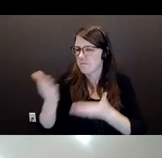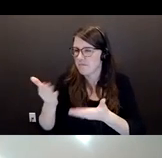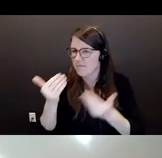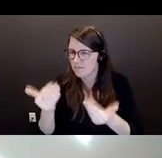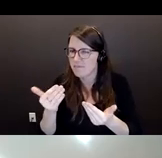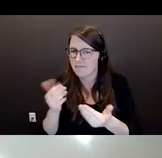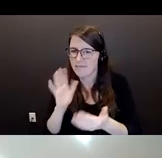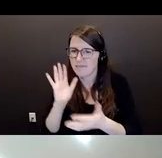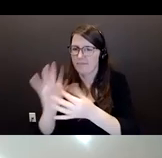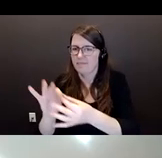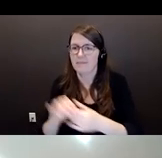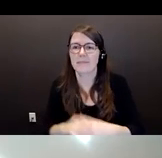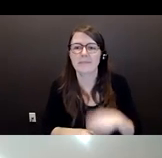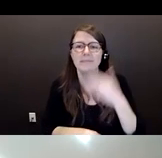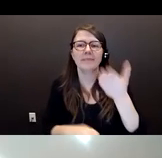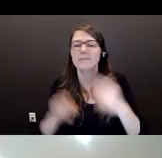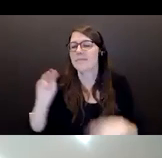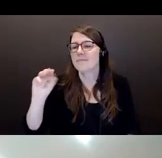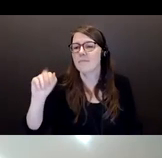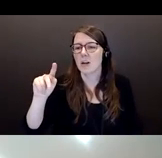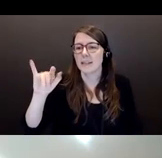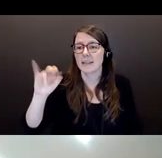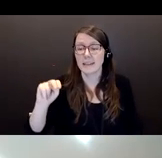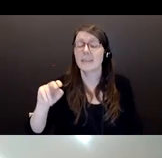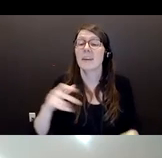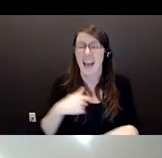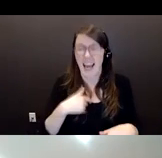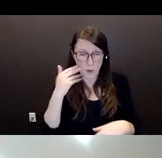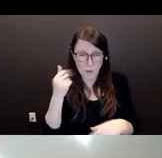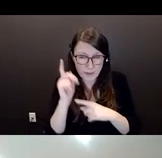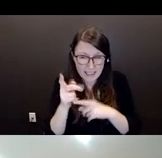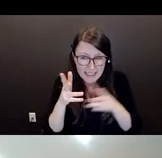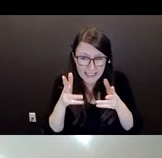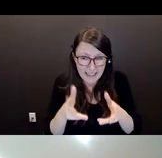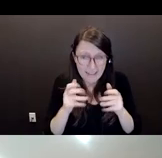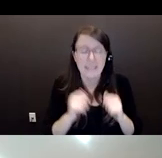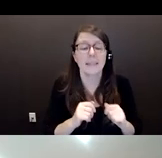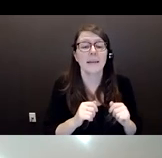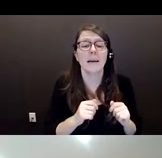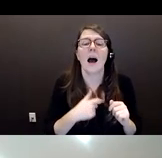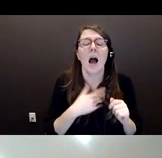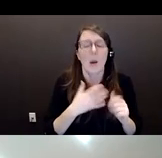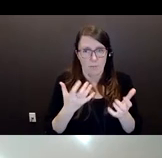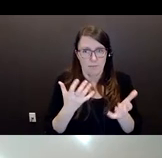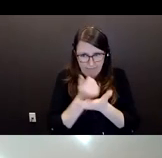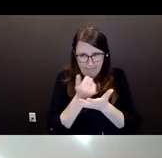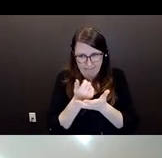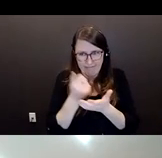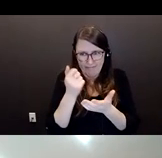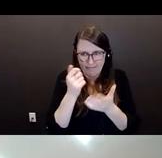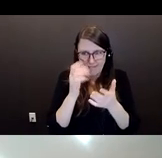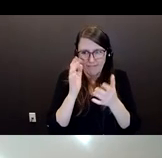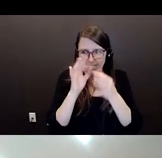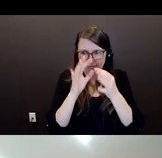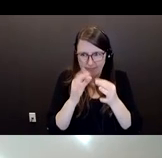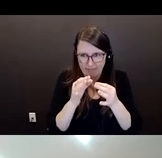I see we still have a couple of minutes. So if you'd be so kind, there's a couple of things that just let people know. I do have a recorded